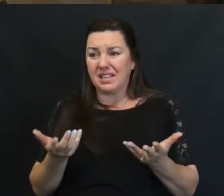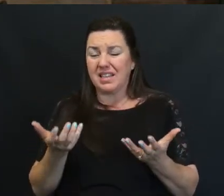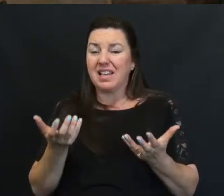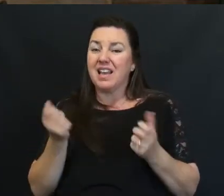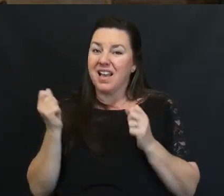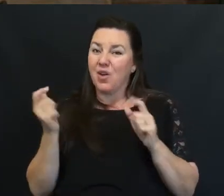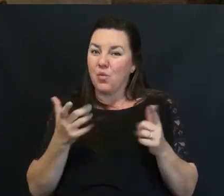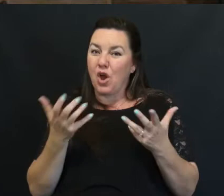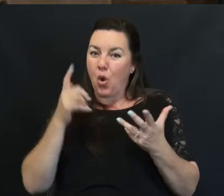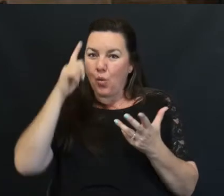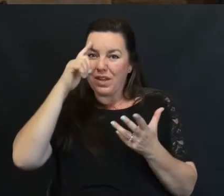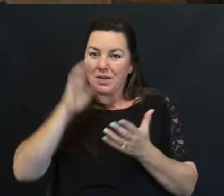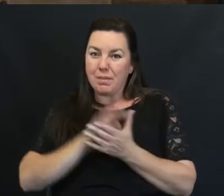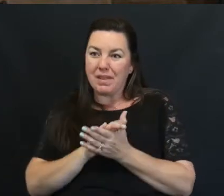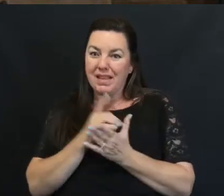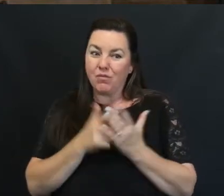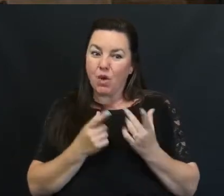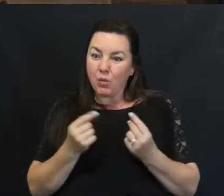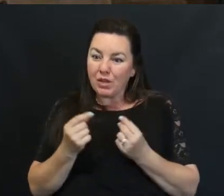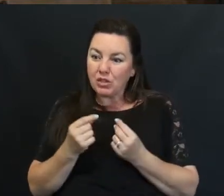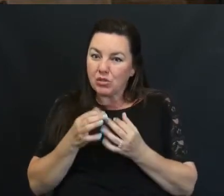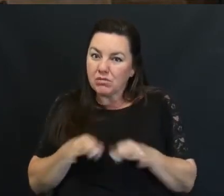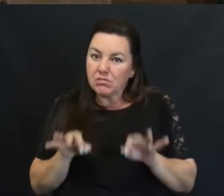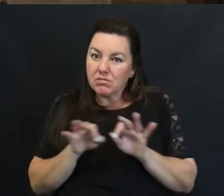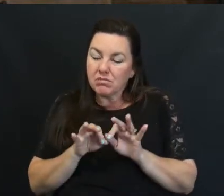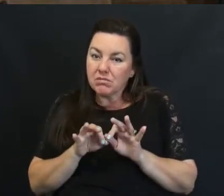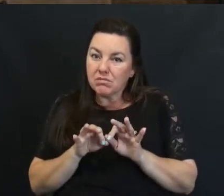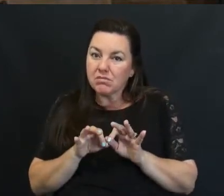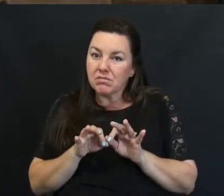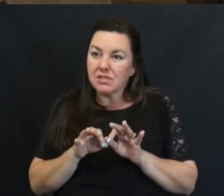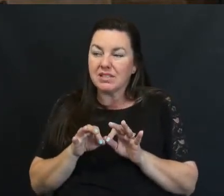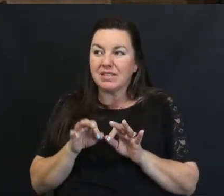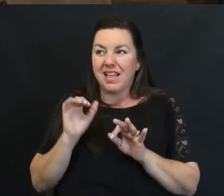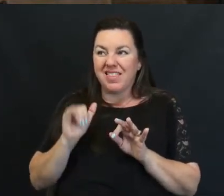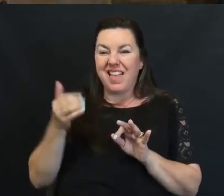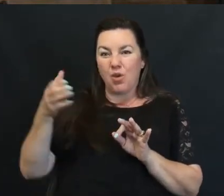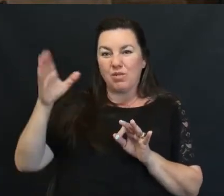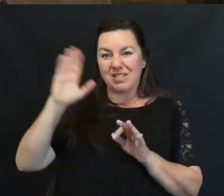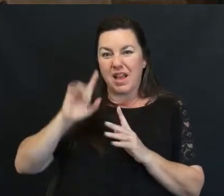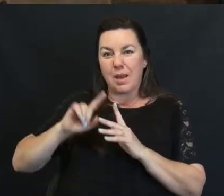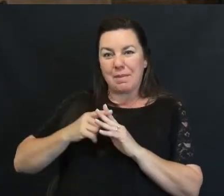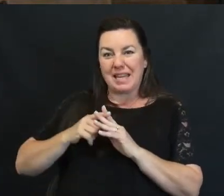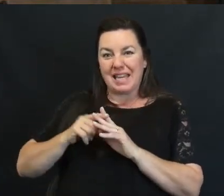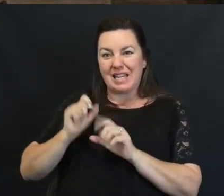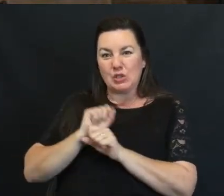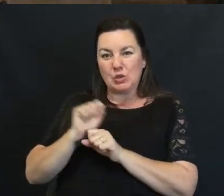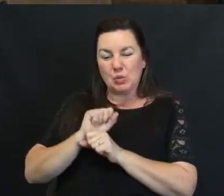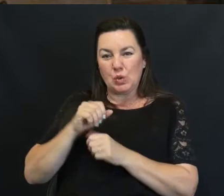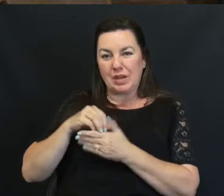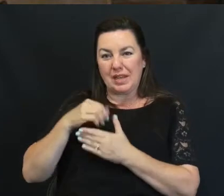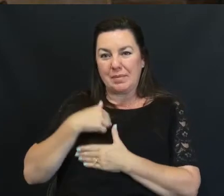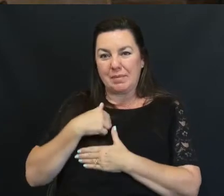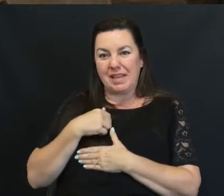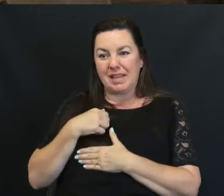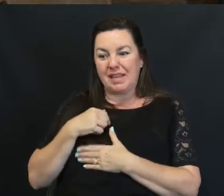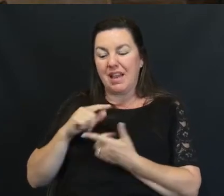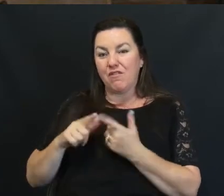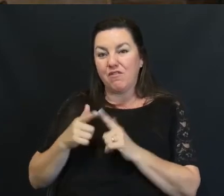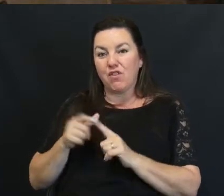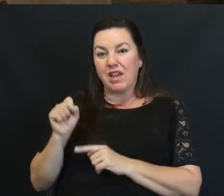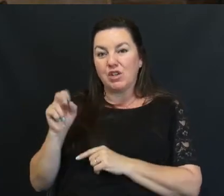to believe That what we do matters That was God Beginning to work in me A friend Sue